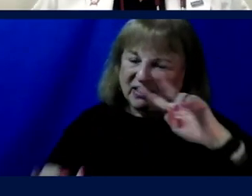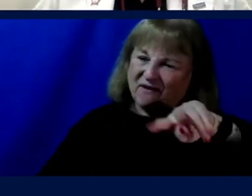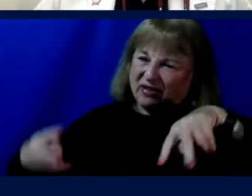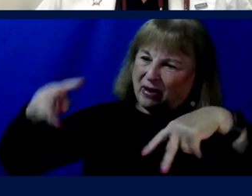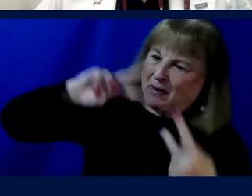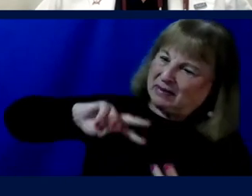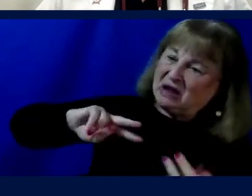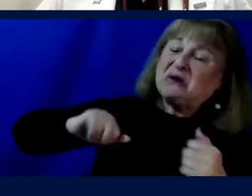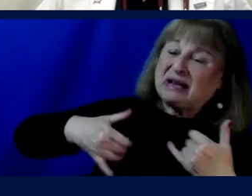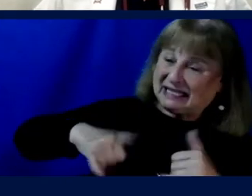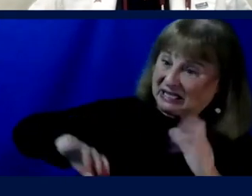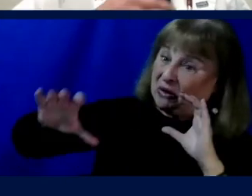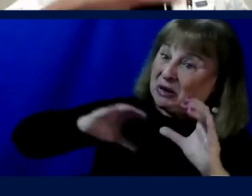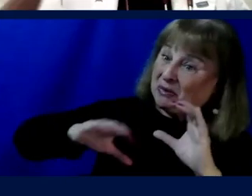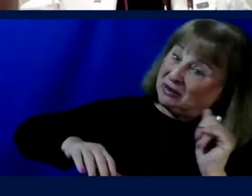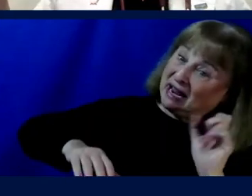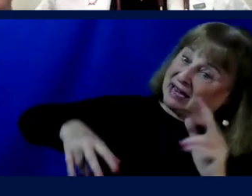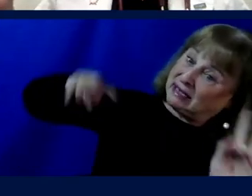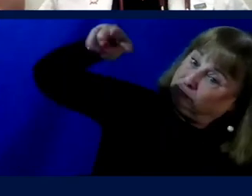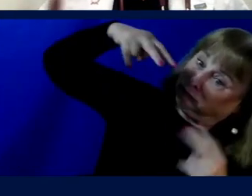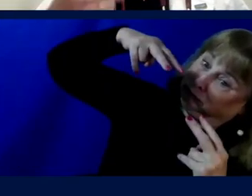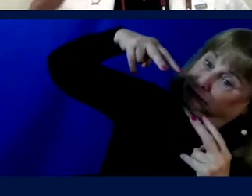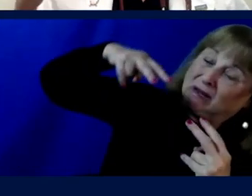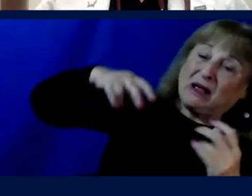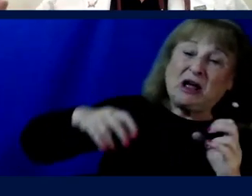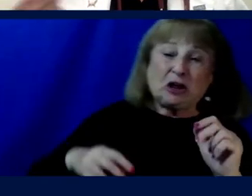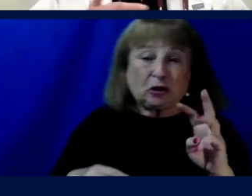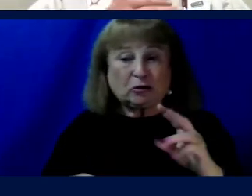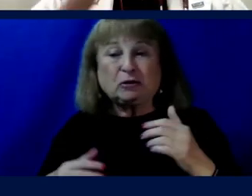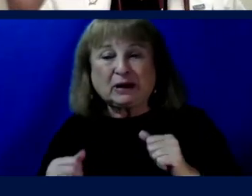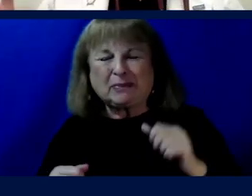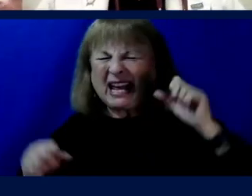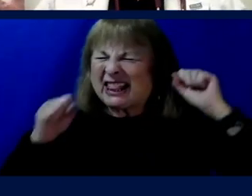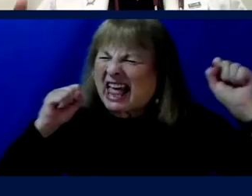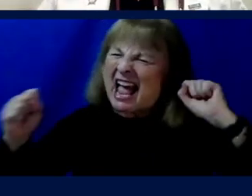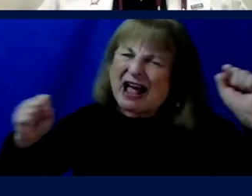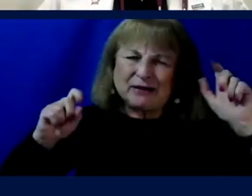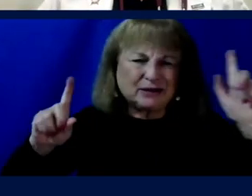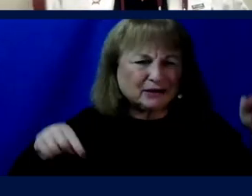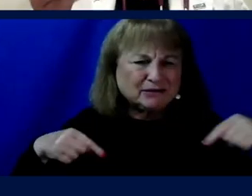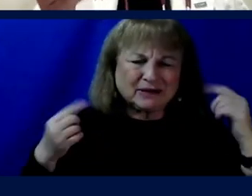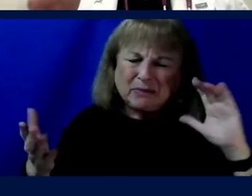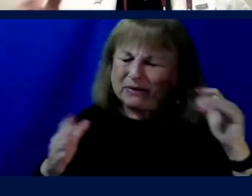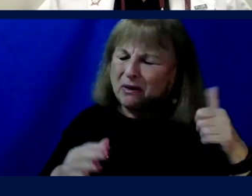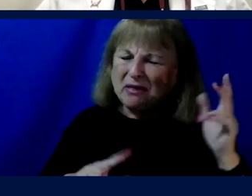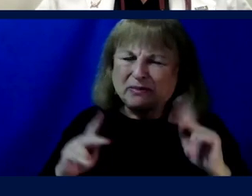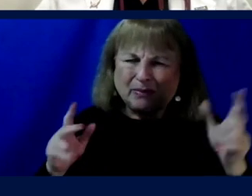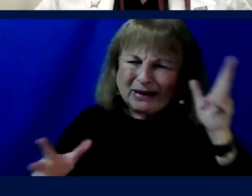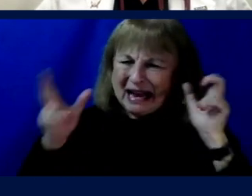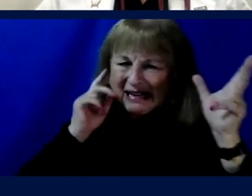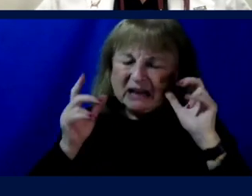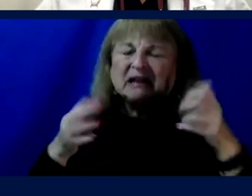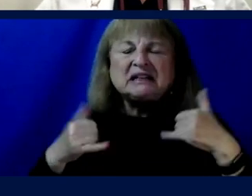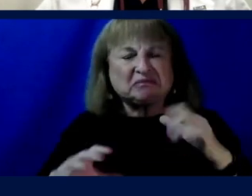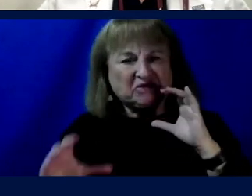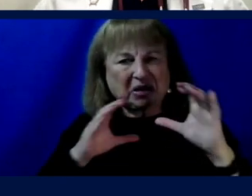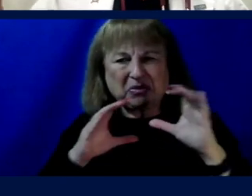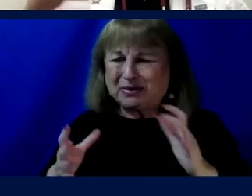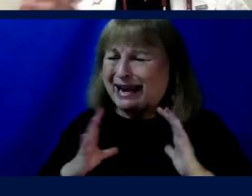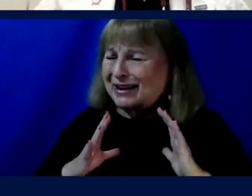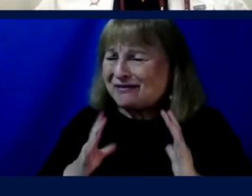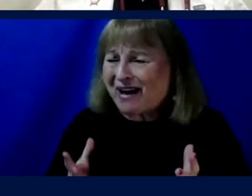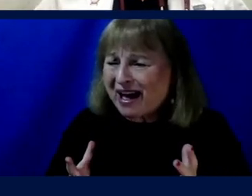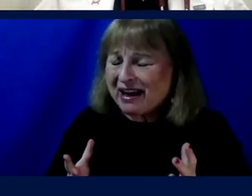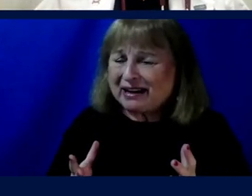and you can still communicate in ASL. The crew cabin environment can be louder than any person can hear through. And they're still communicating just fine.